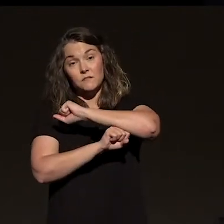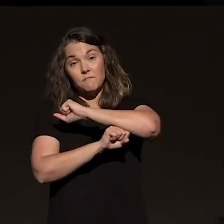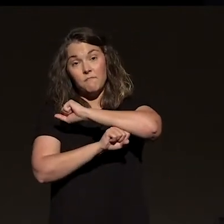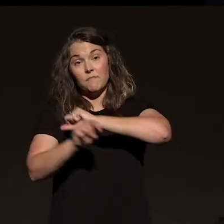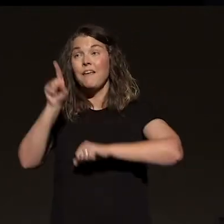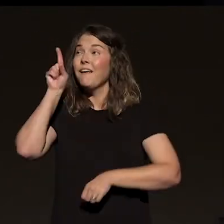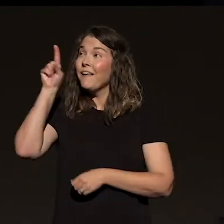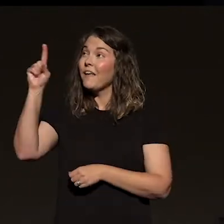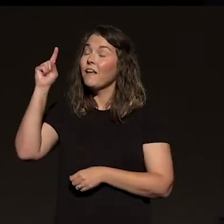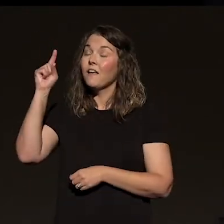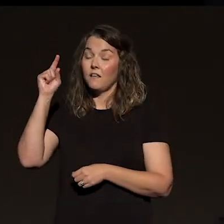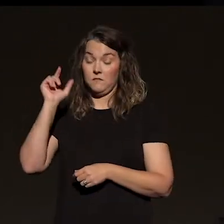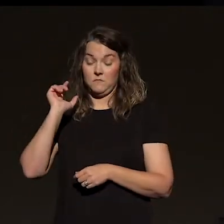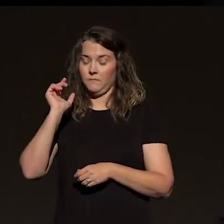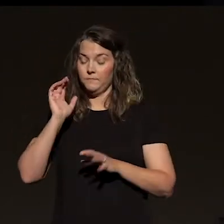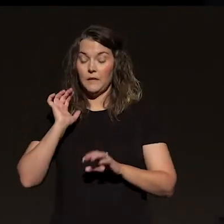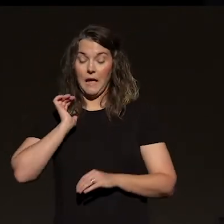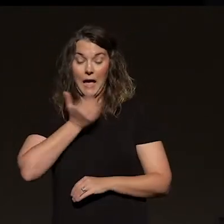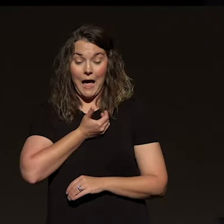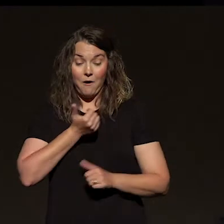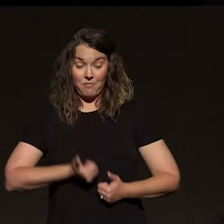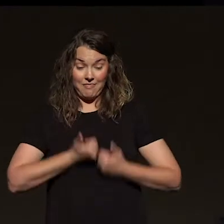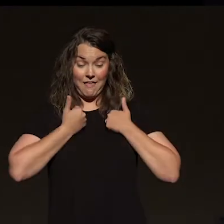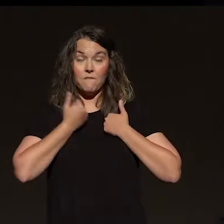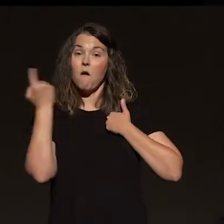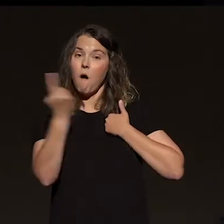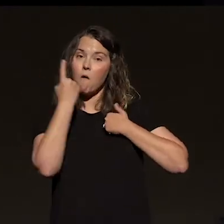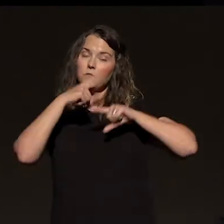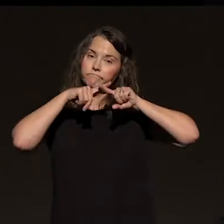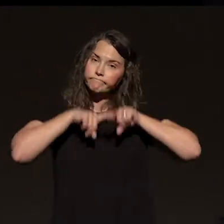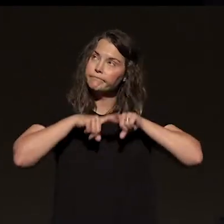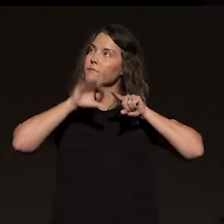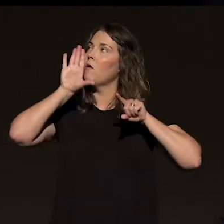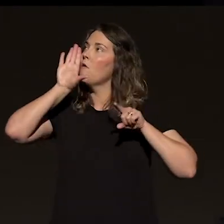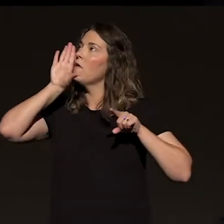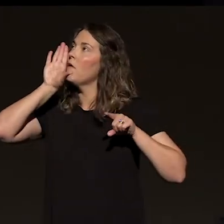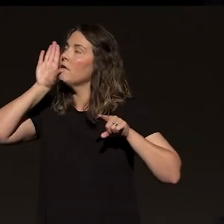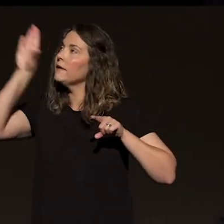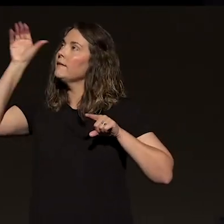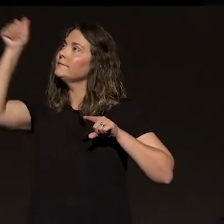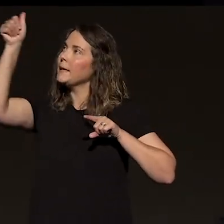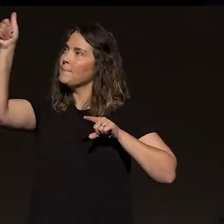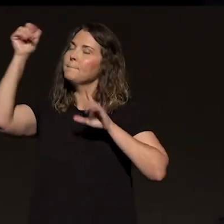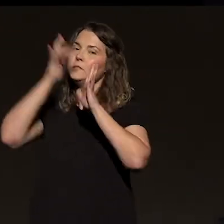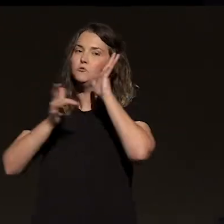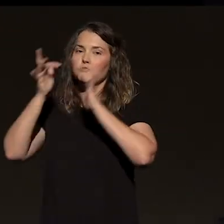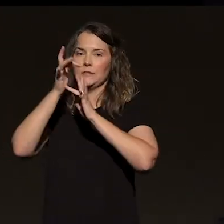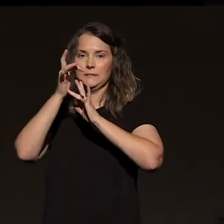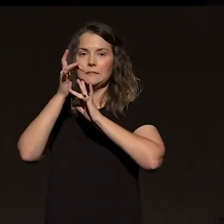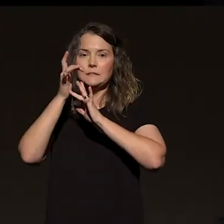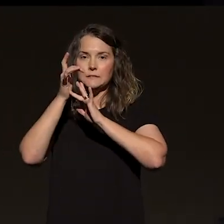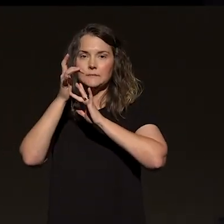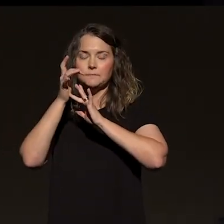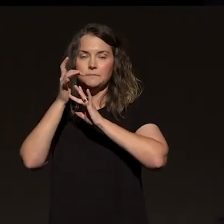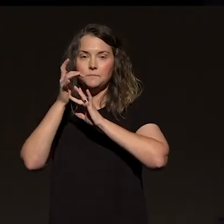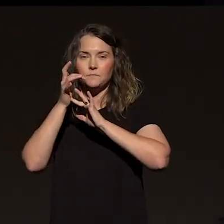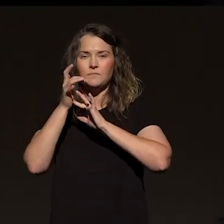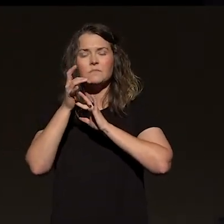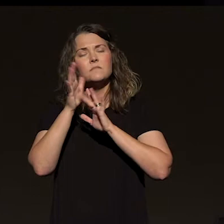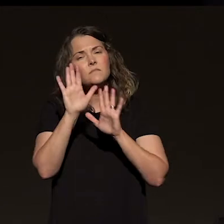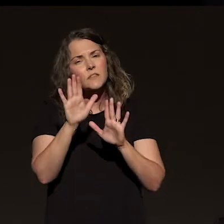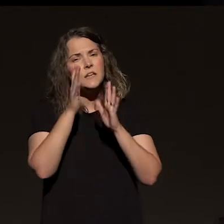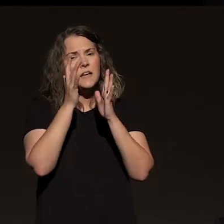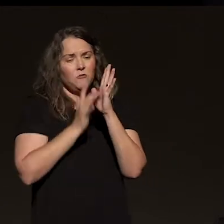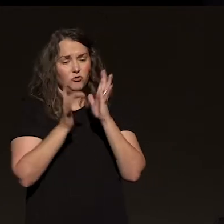always build your life on, and that's what Jesus is saying. Hey, build your life on the rock. Now, here's the distinction that Jesus is